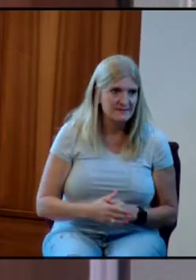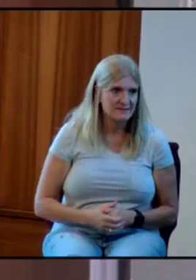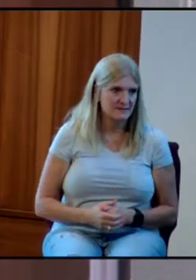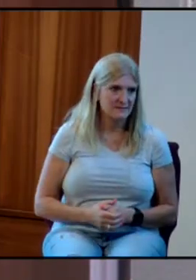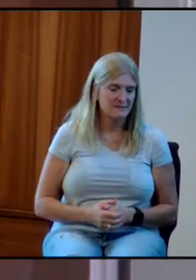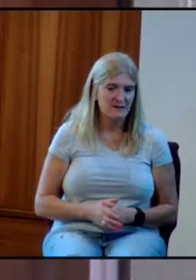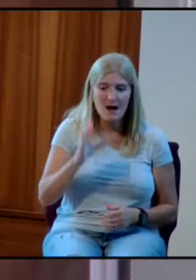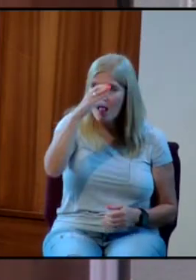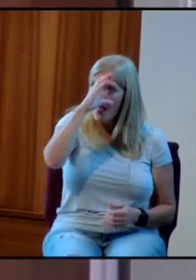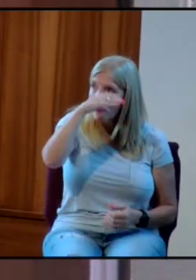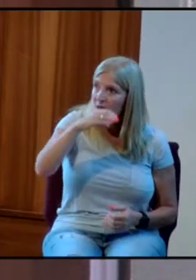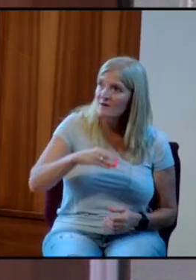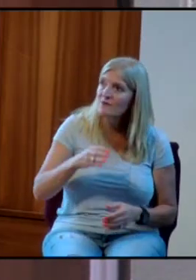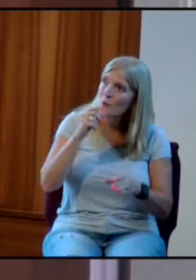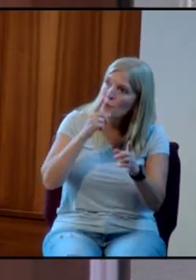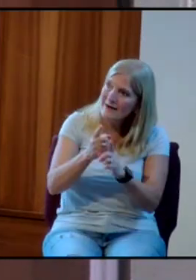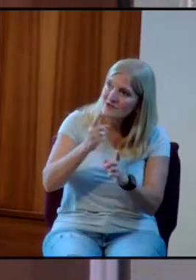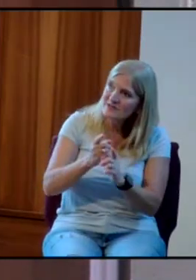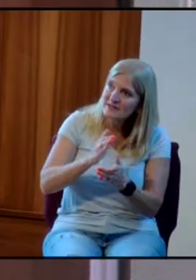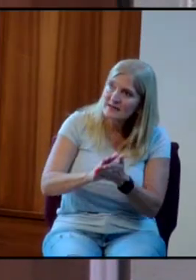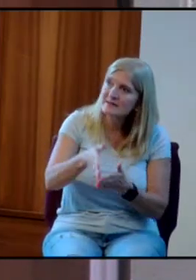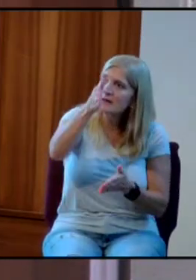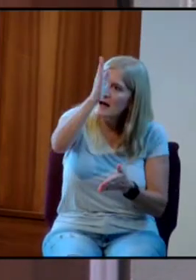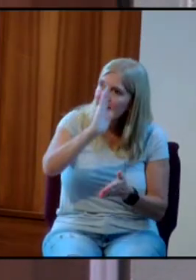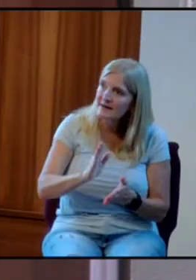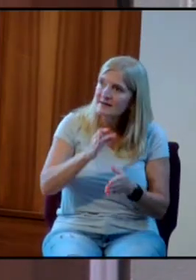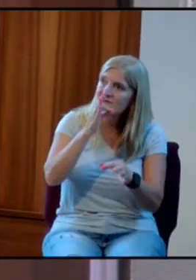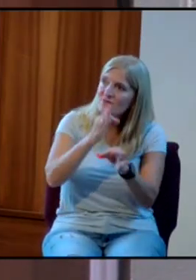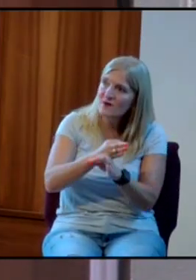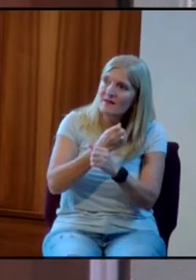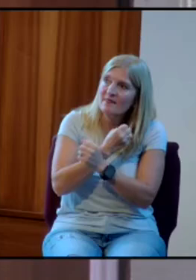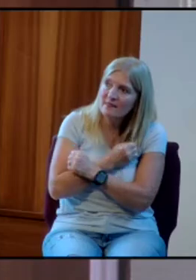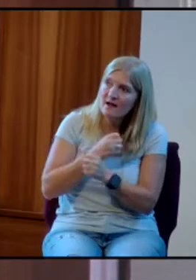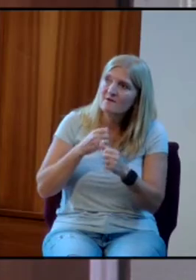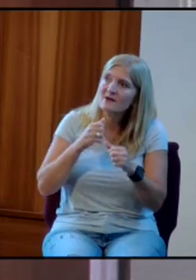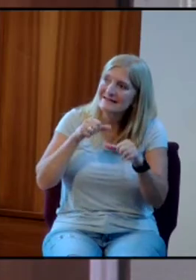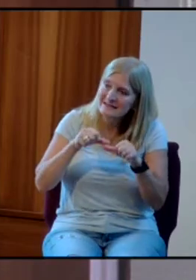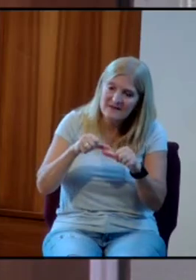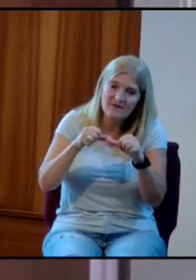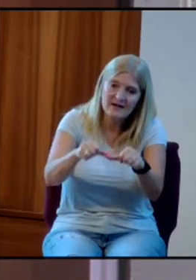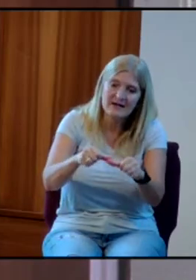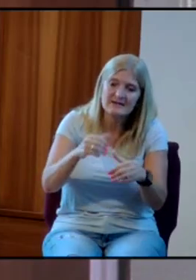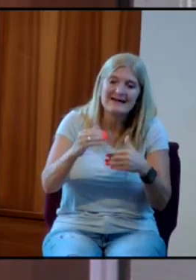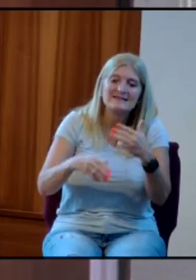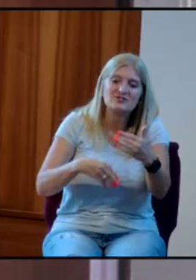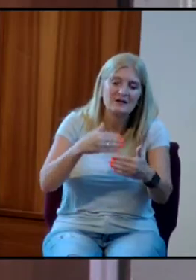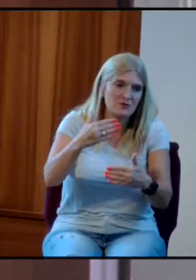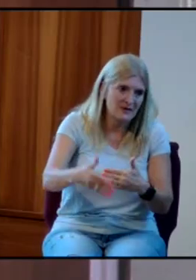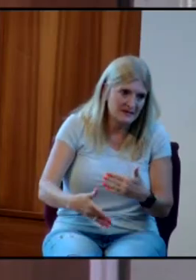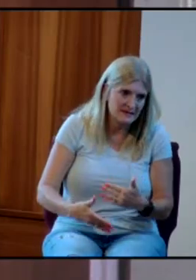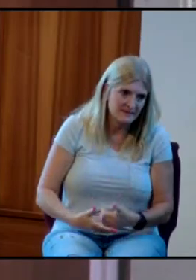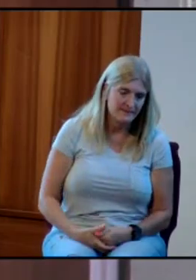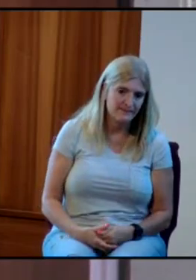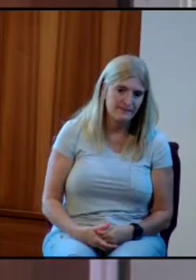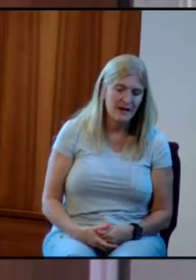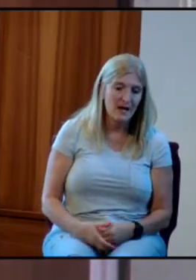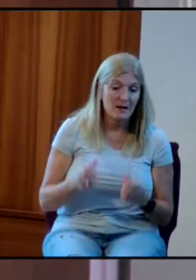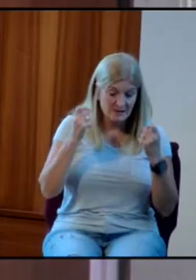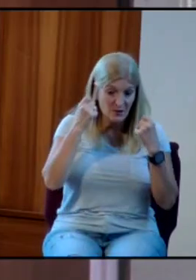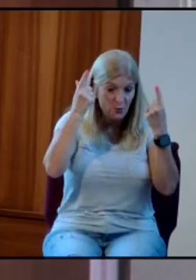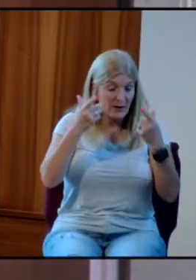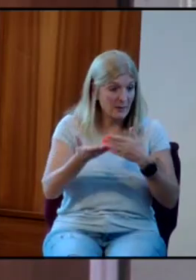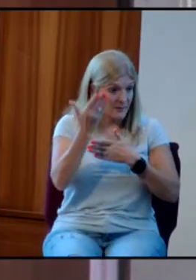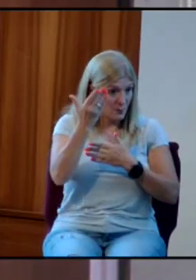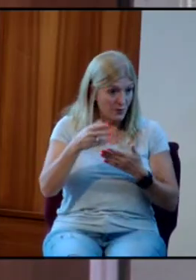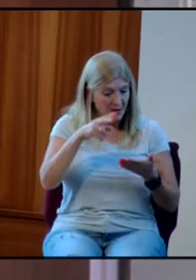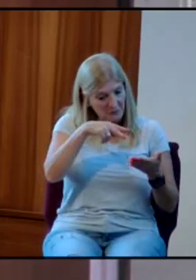righteousness, godliness, faith, love, steadfast, and gentleness. I take this verse, I get up in the morning